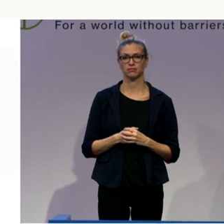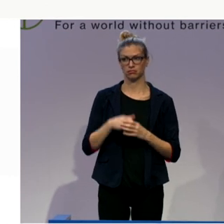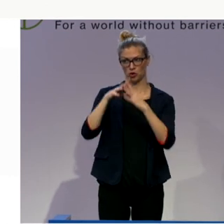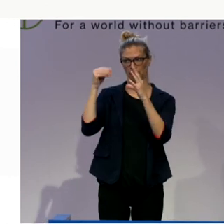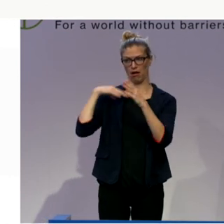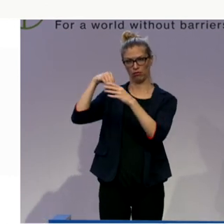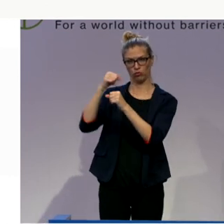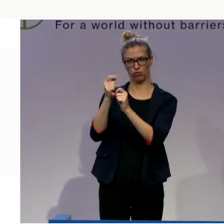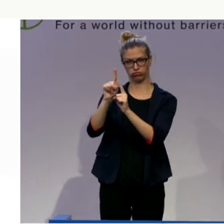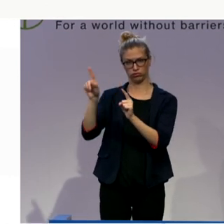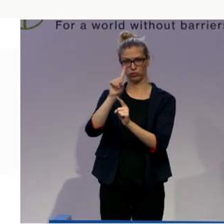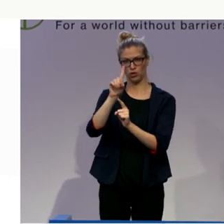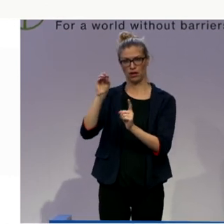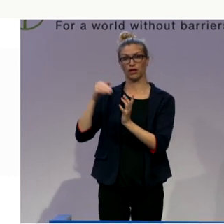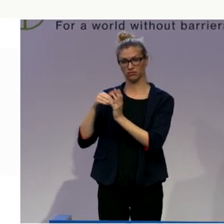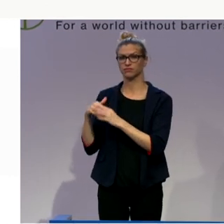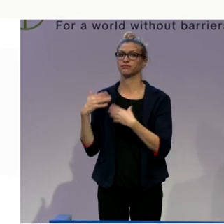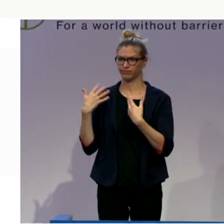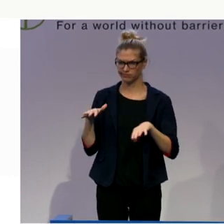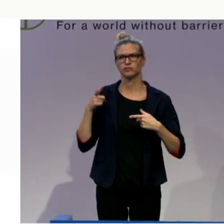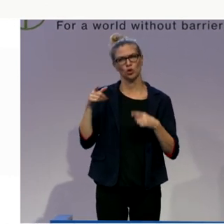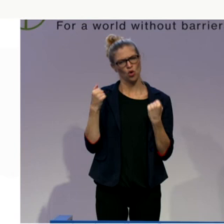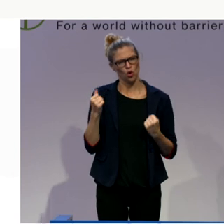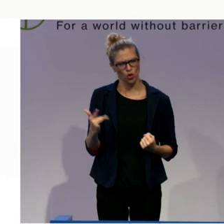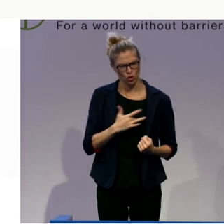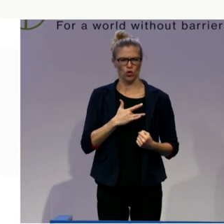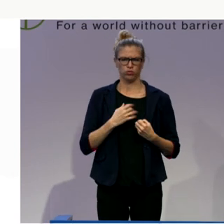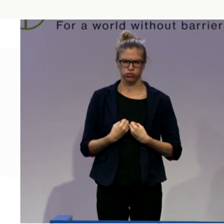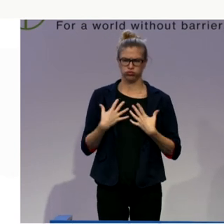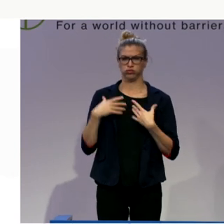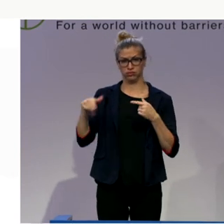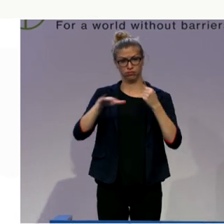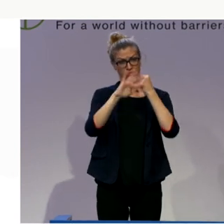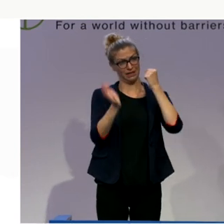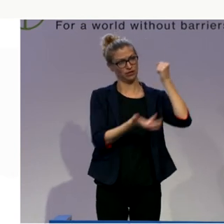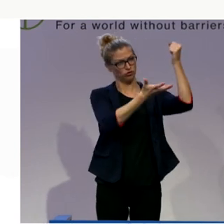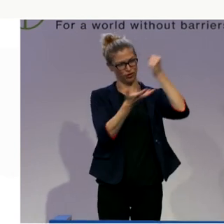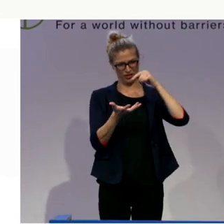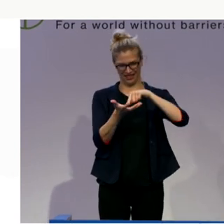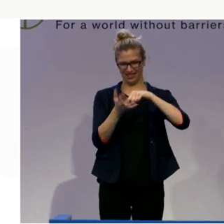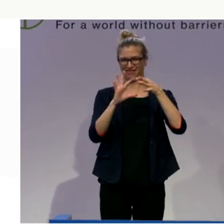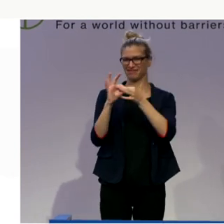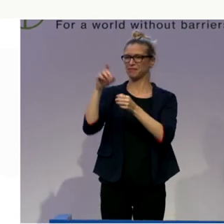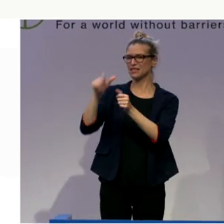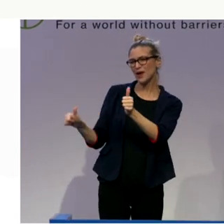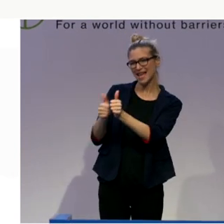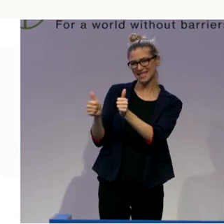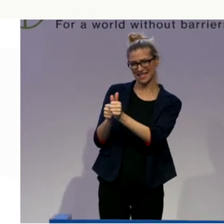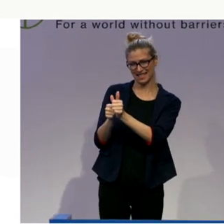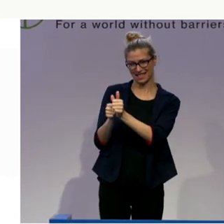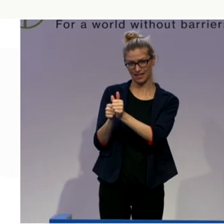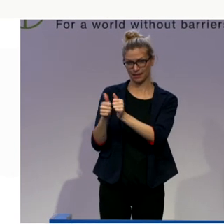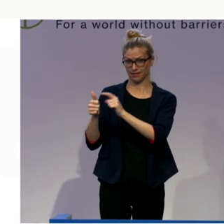attached to the issue of personal budget, of personal assistance, of autonomy, of self